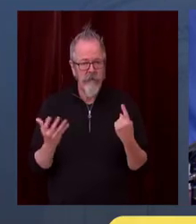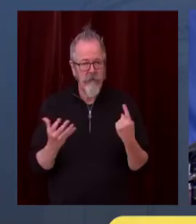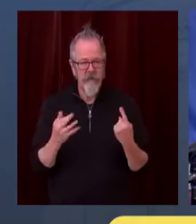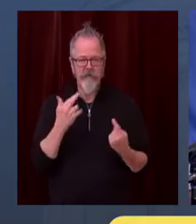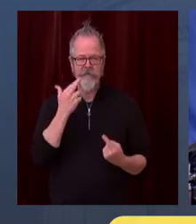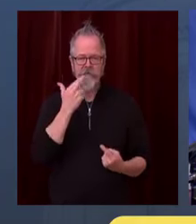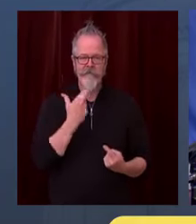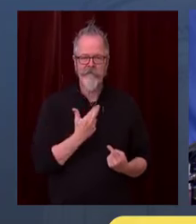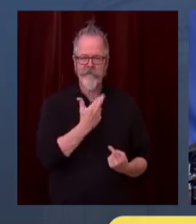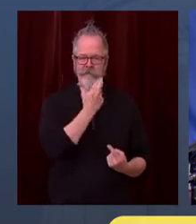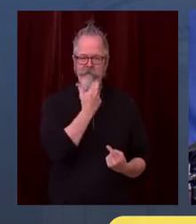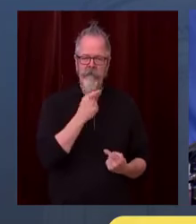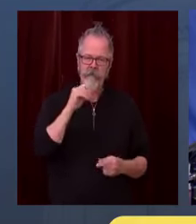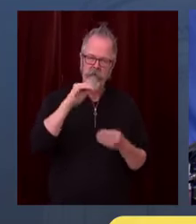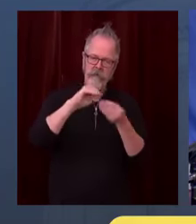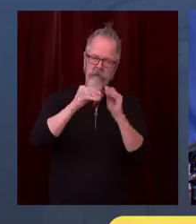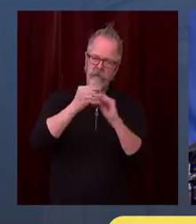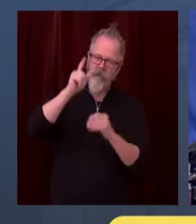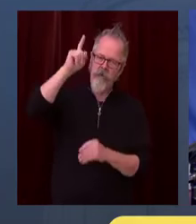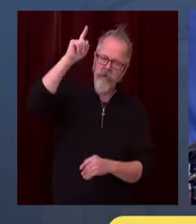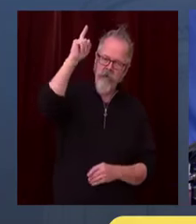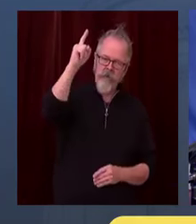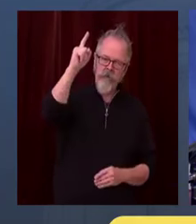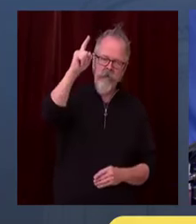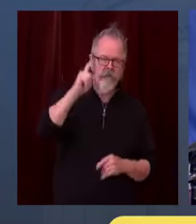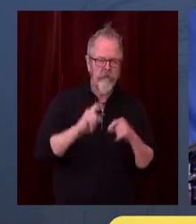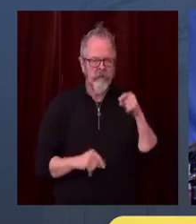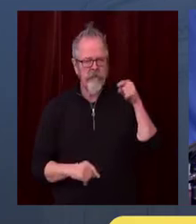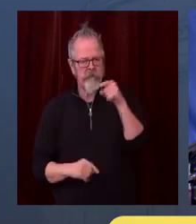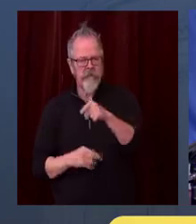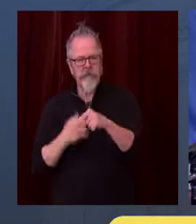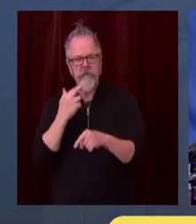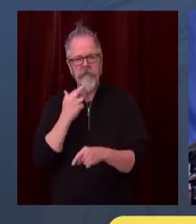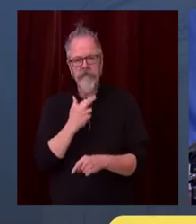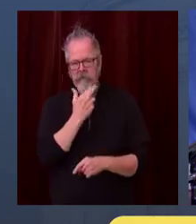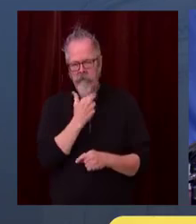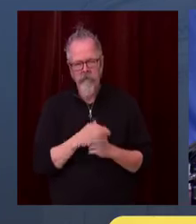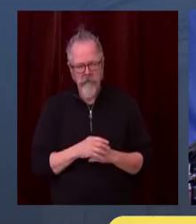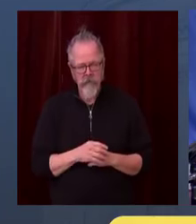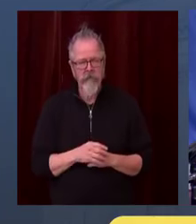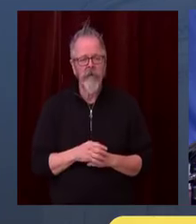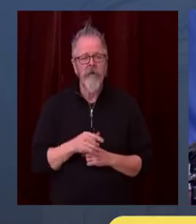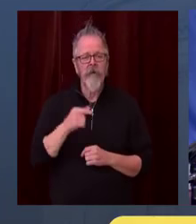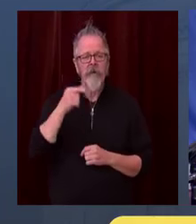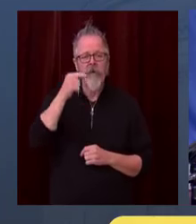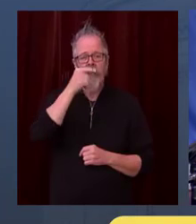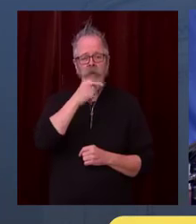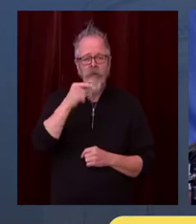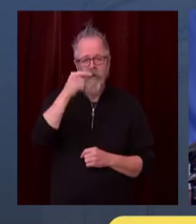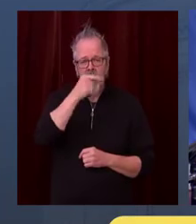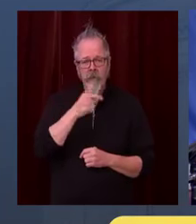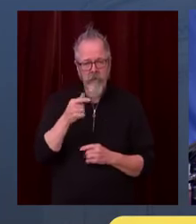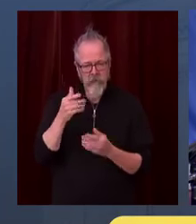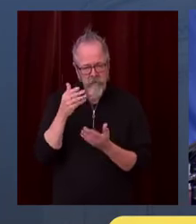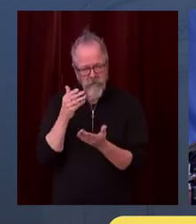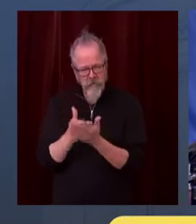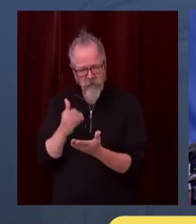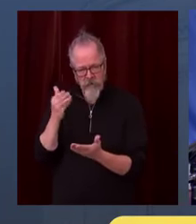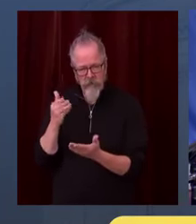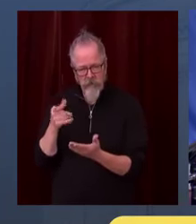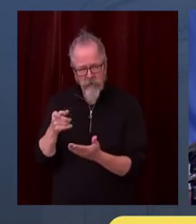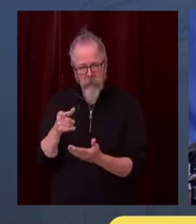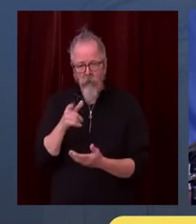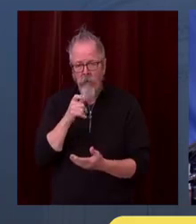that people who go to restaurants have had something like twice as higher level of transmission